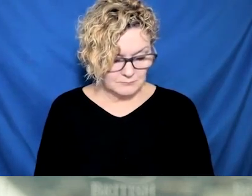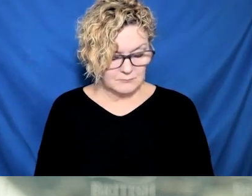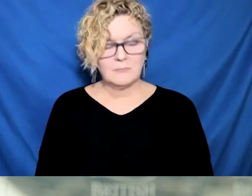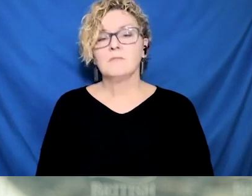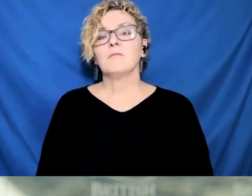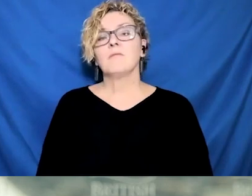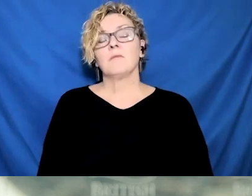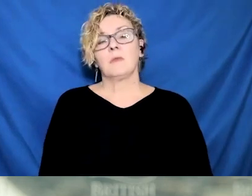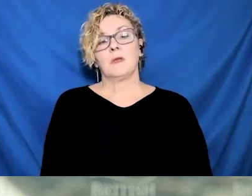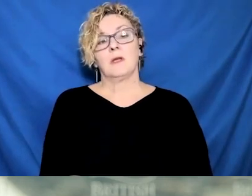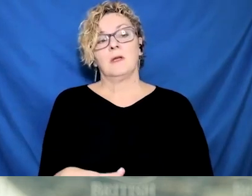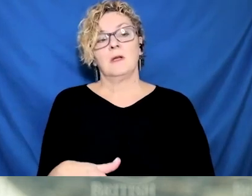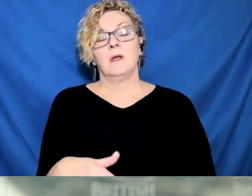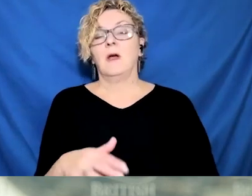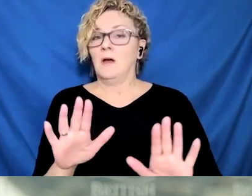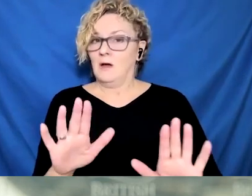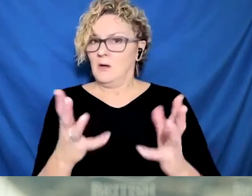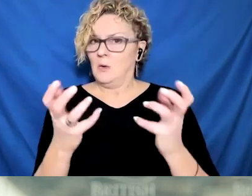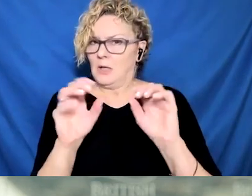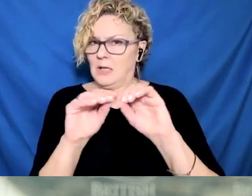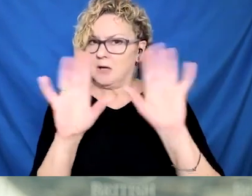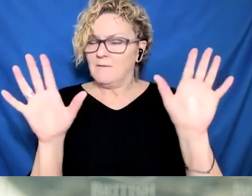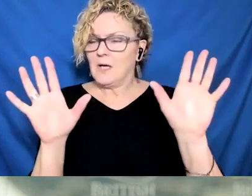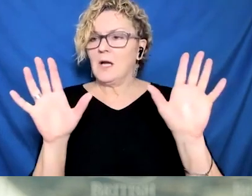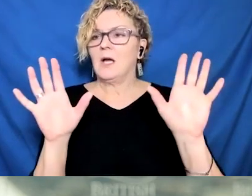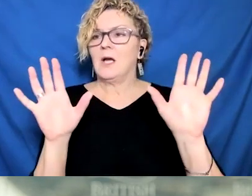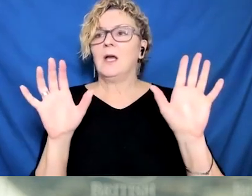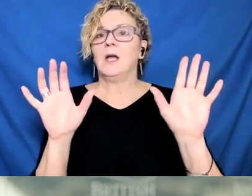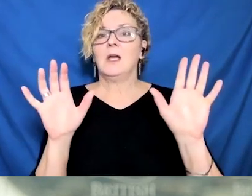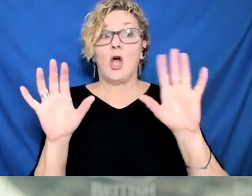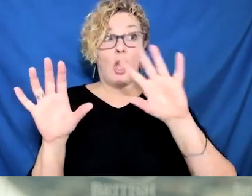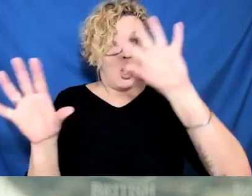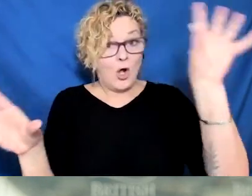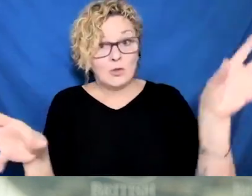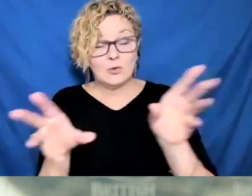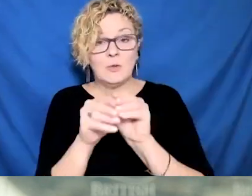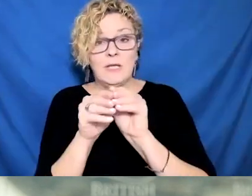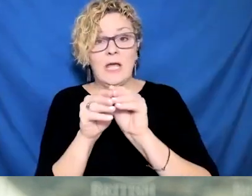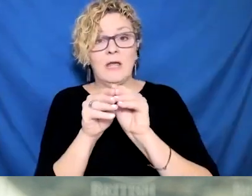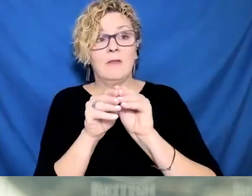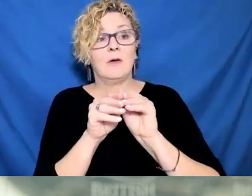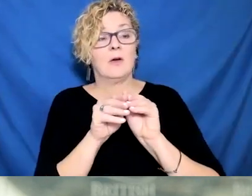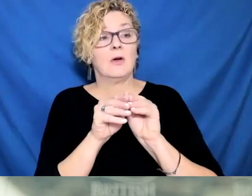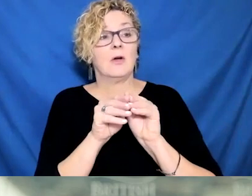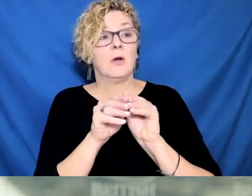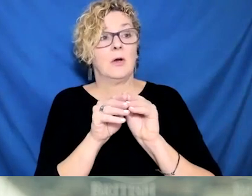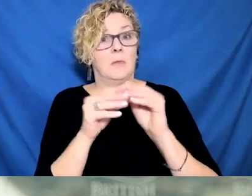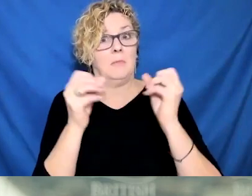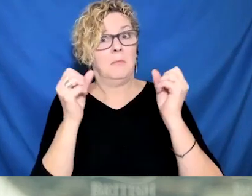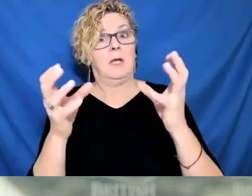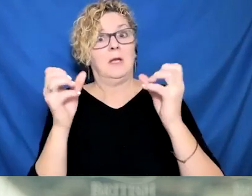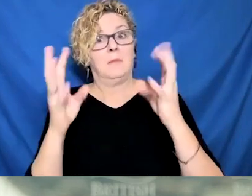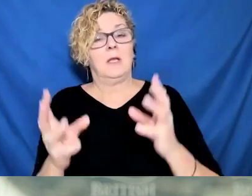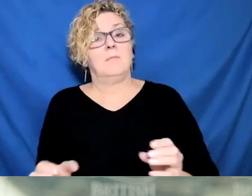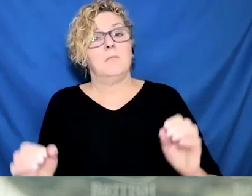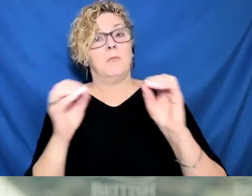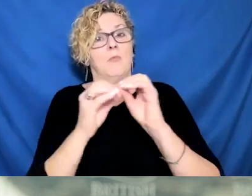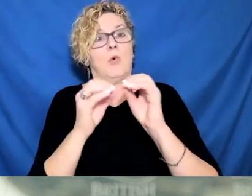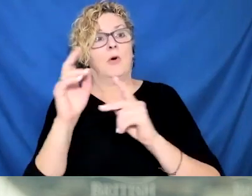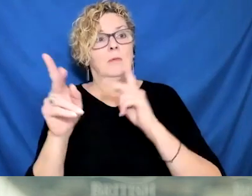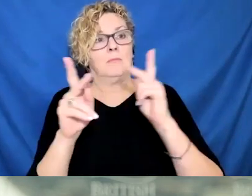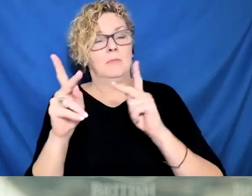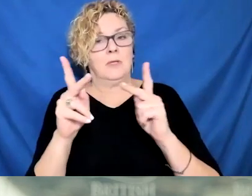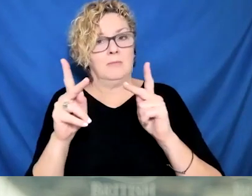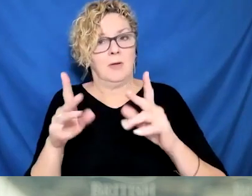them in place so we can continue to provide the extraordinary service, including yesterday, 9,400 people in acute